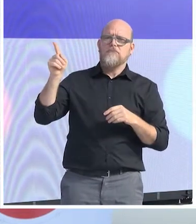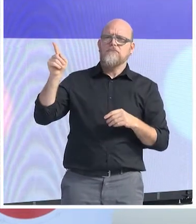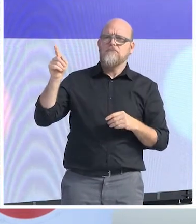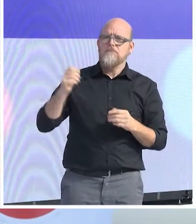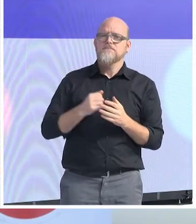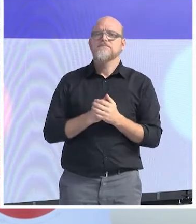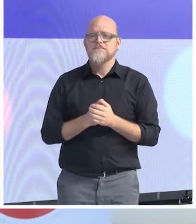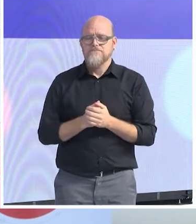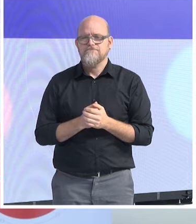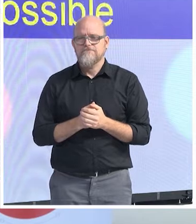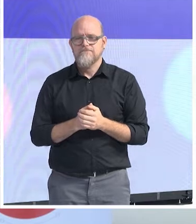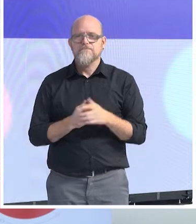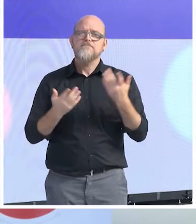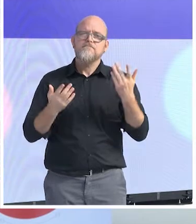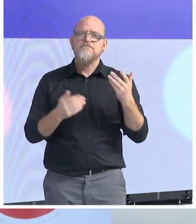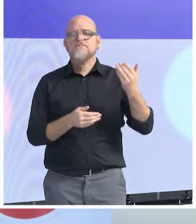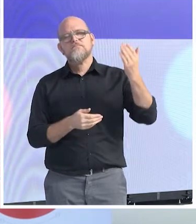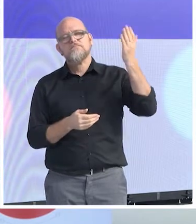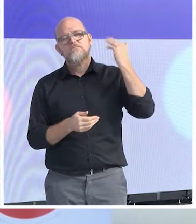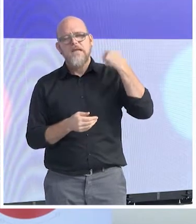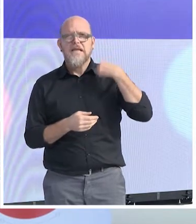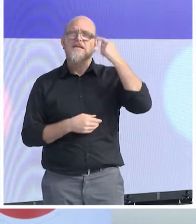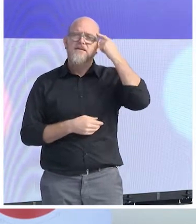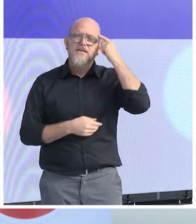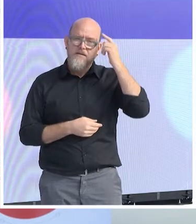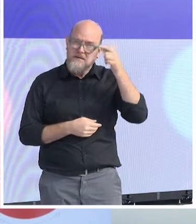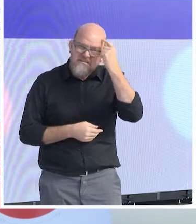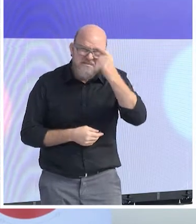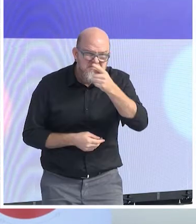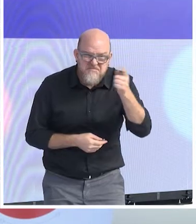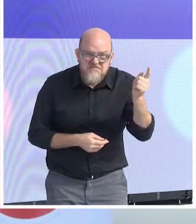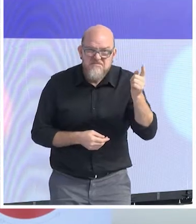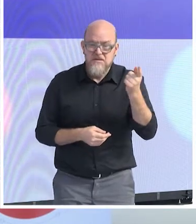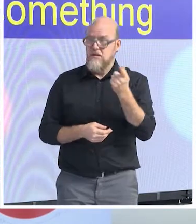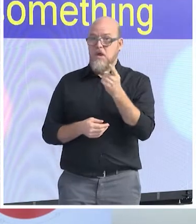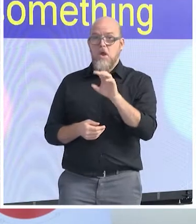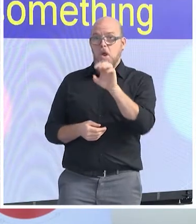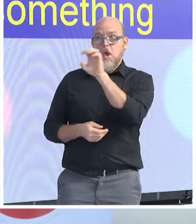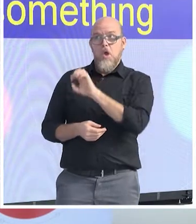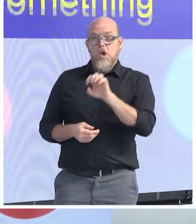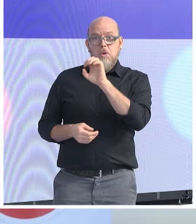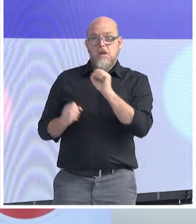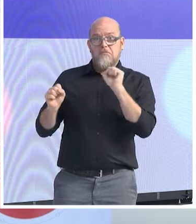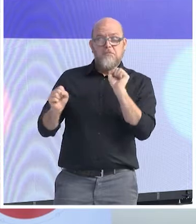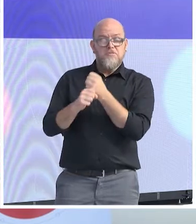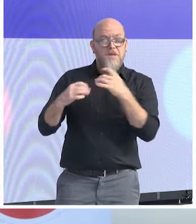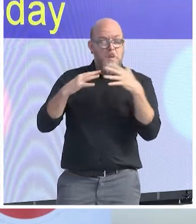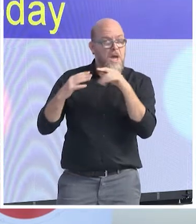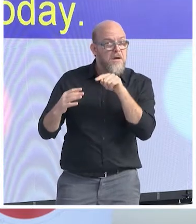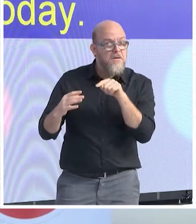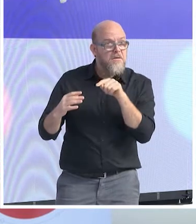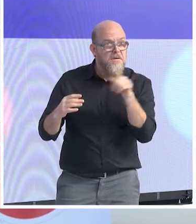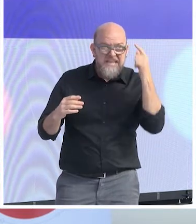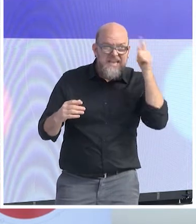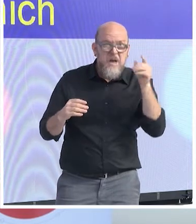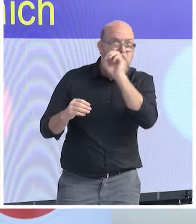anymore is not something that looks credible today. The second Europe, which in my view is very much